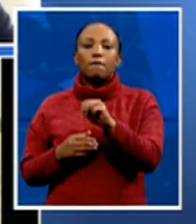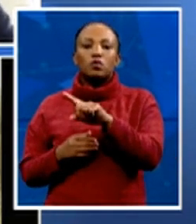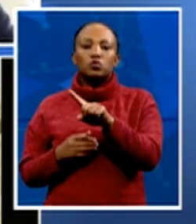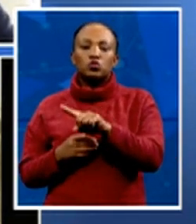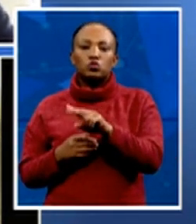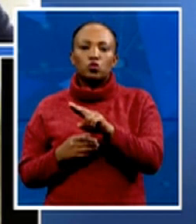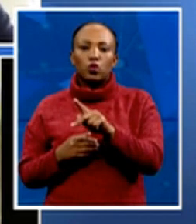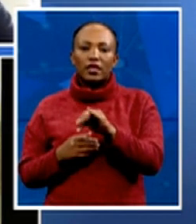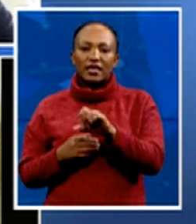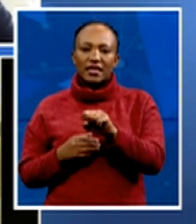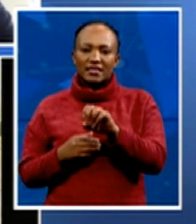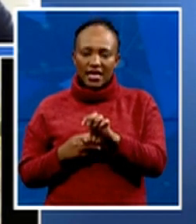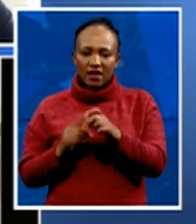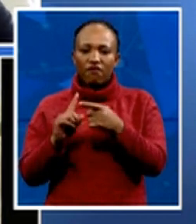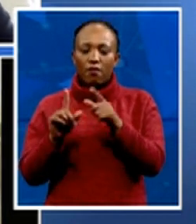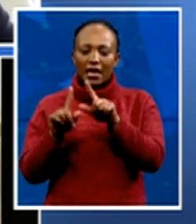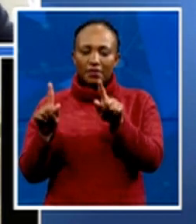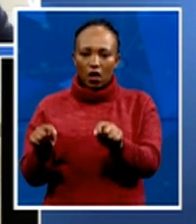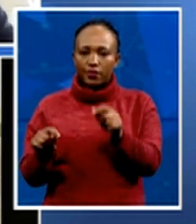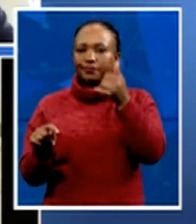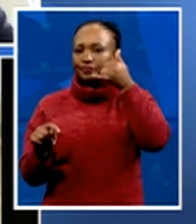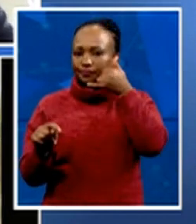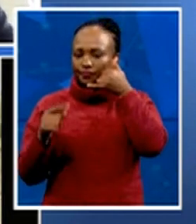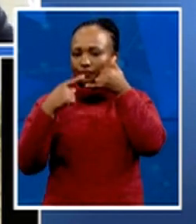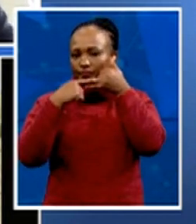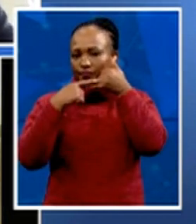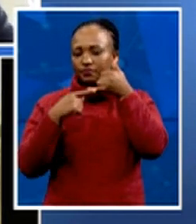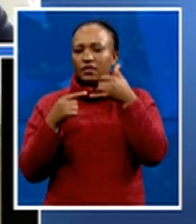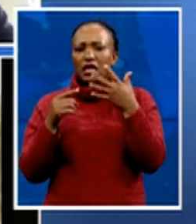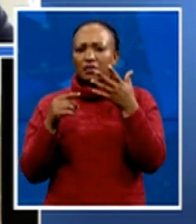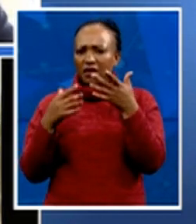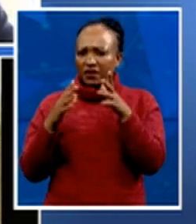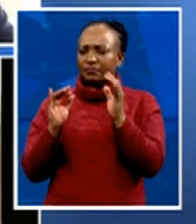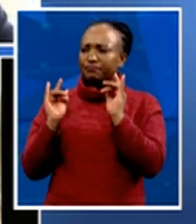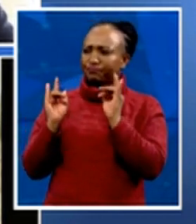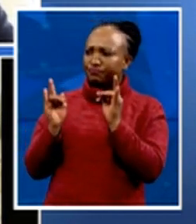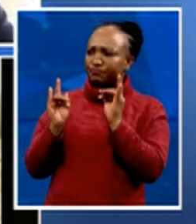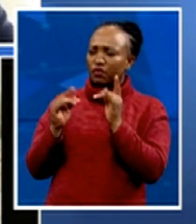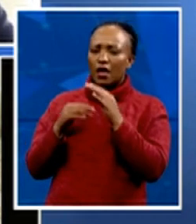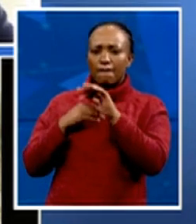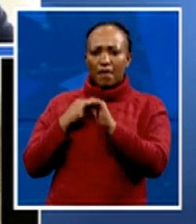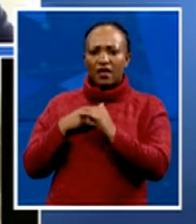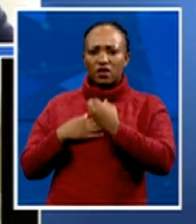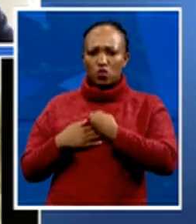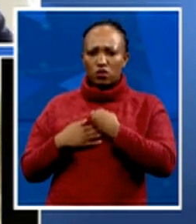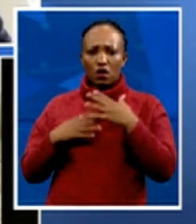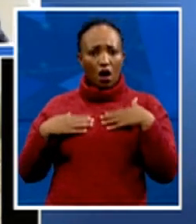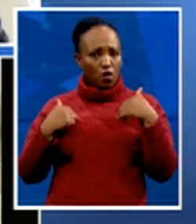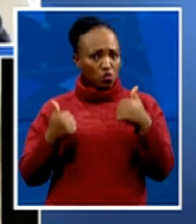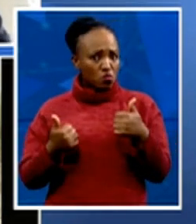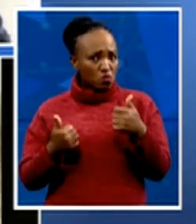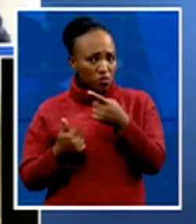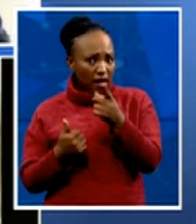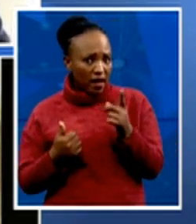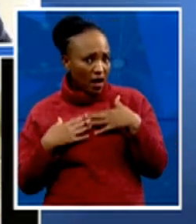I'm just watching this youth match. Yes, ma'am. How are you people there? We're good, thank you. What's on your